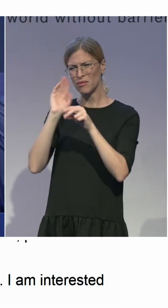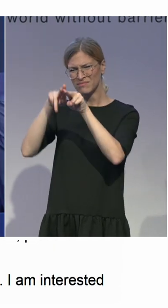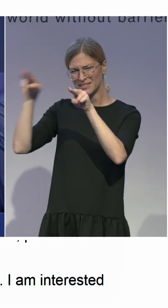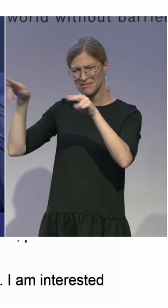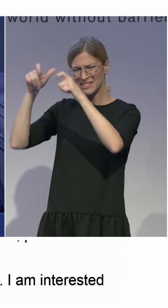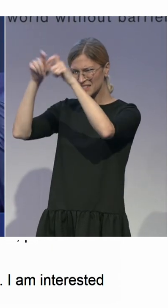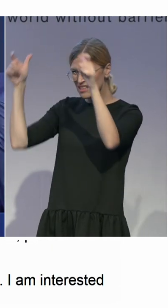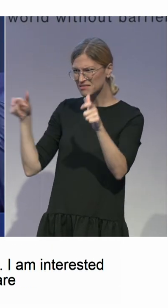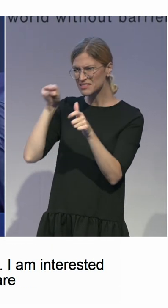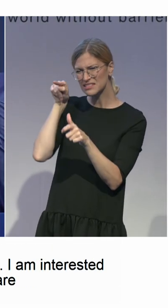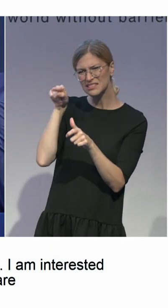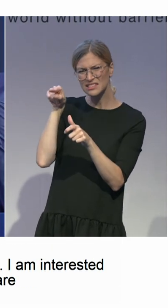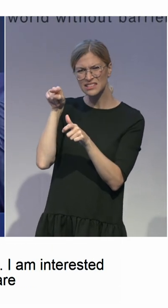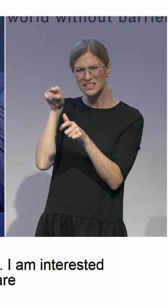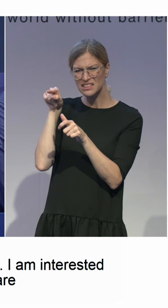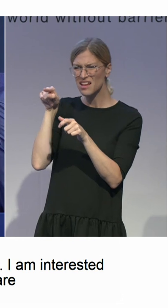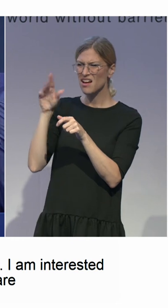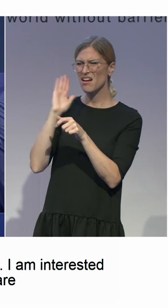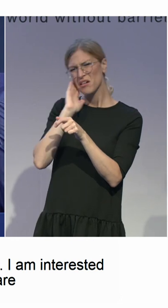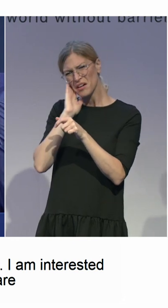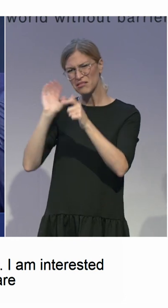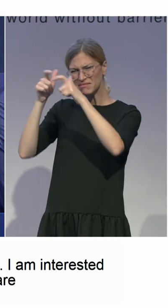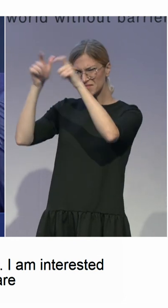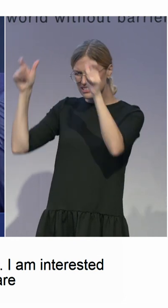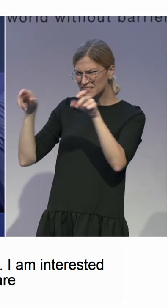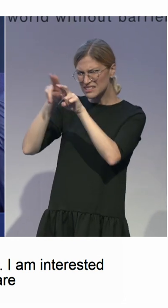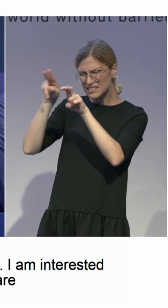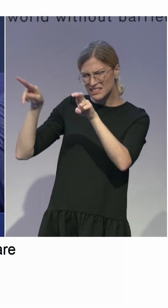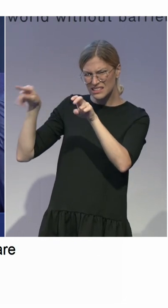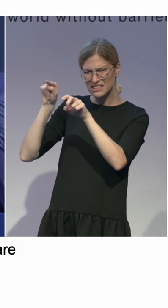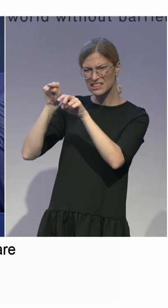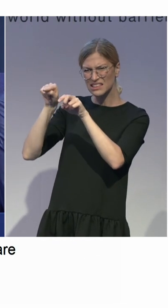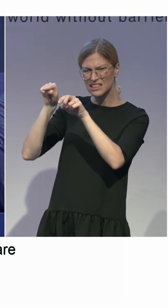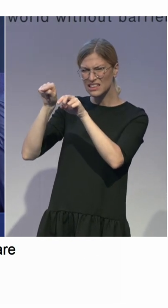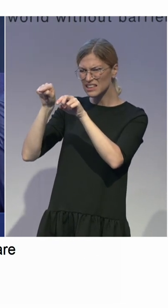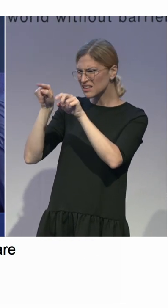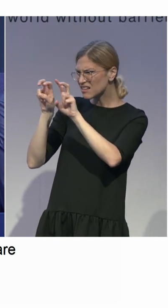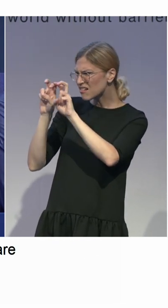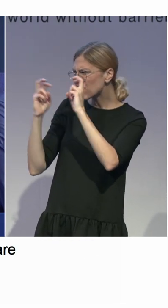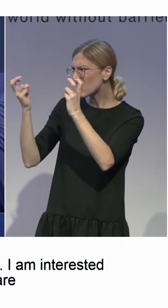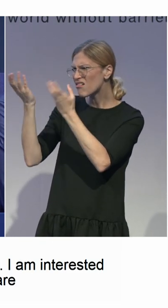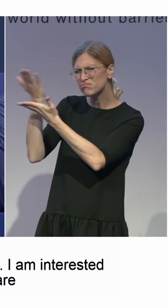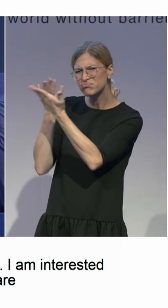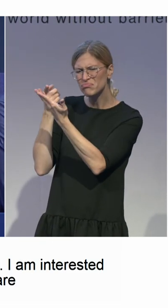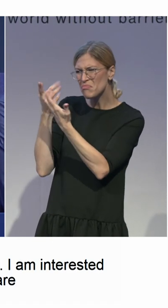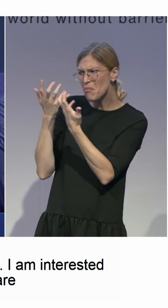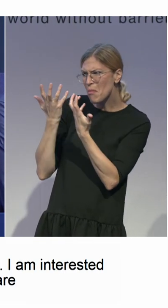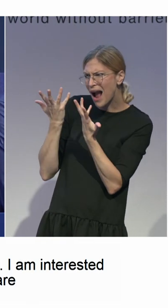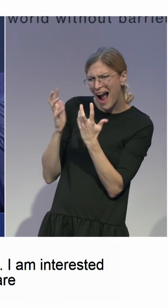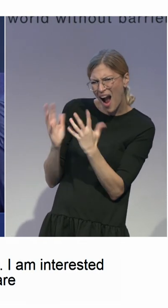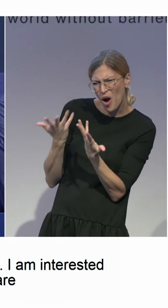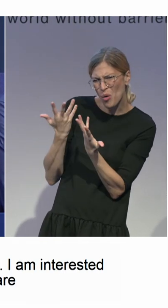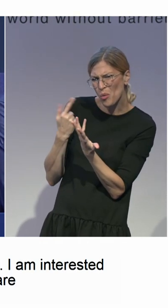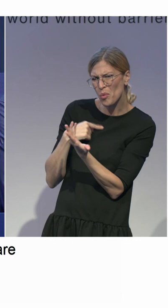Does the staff institution allow you to go in institution? And I would like to find